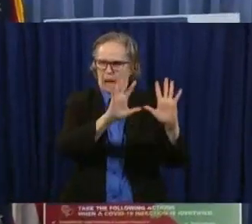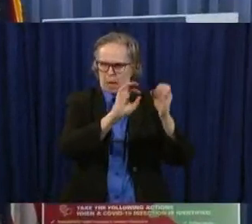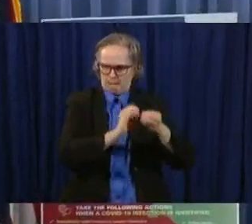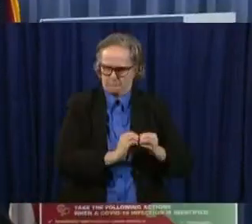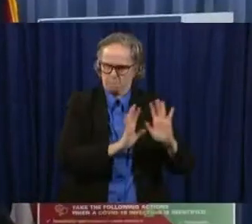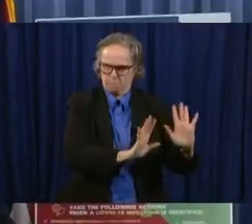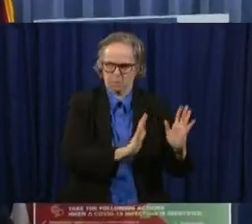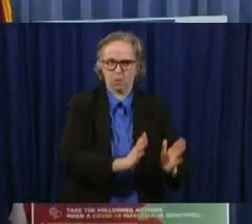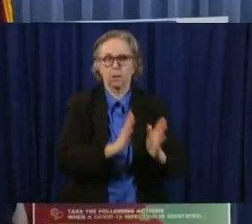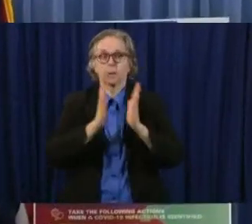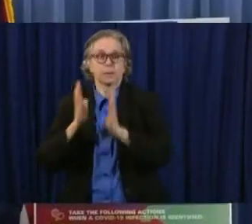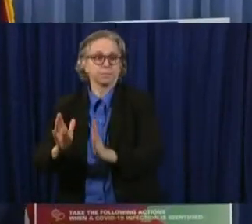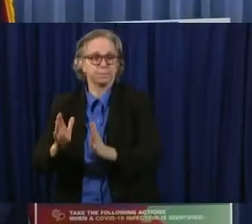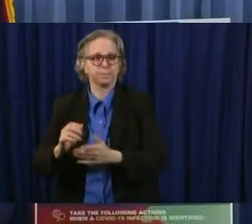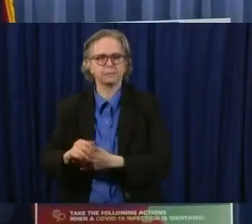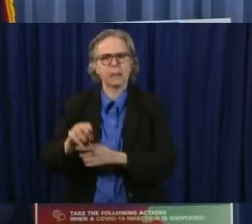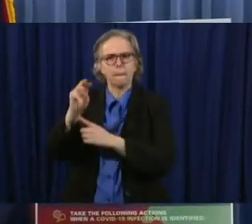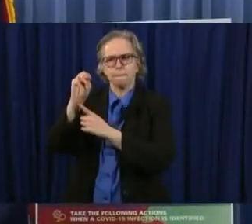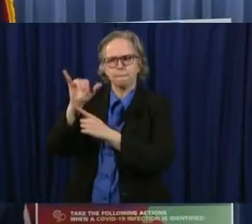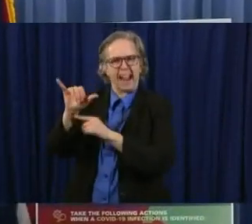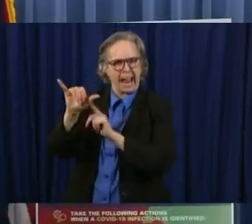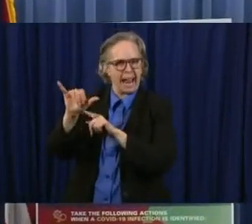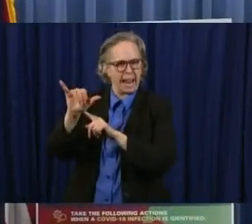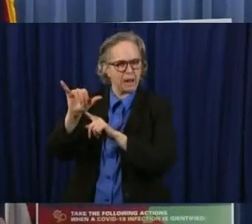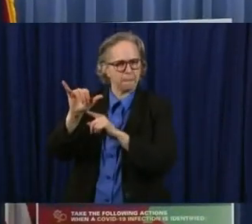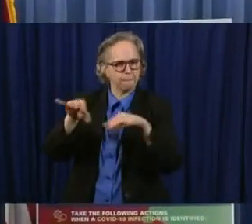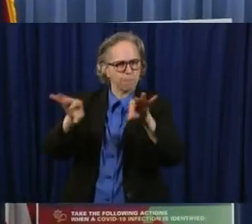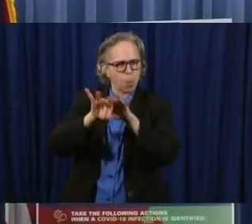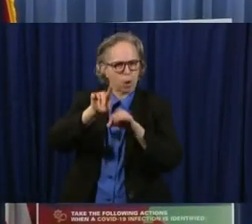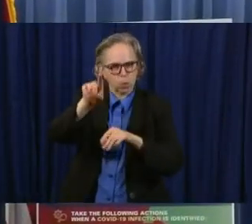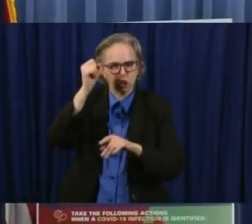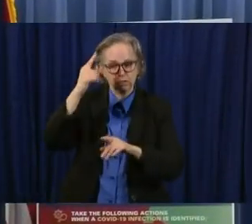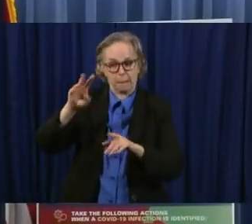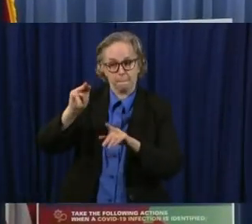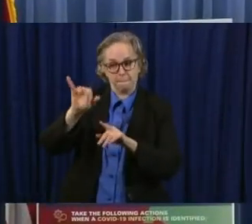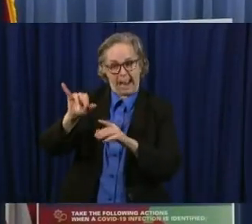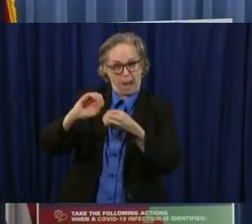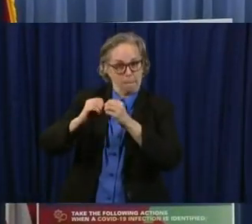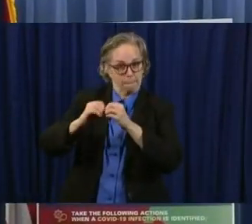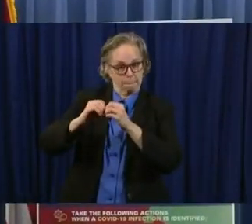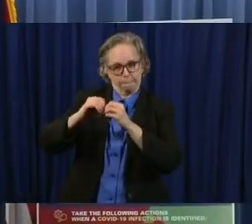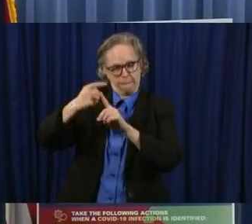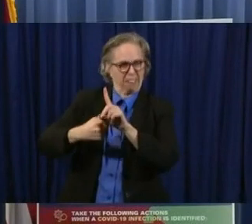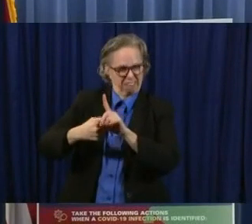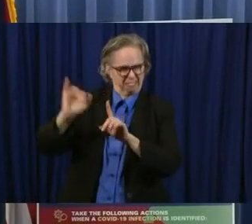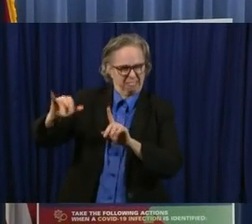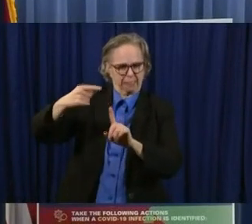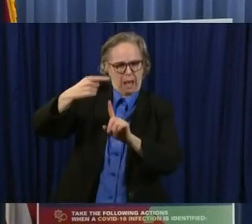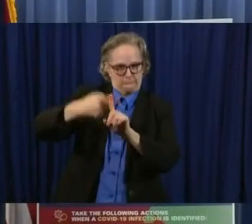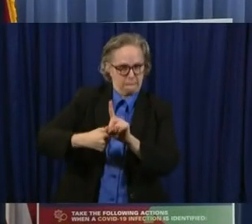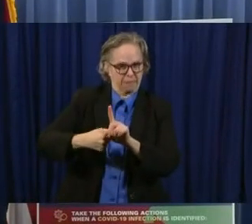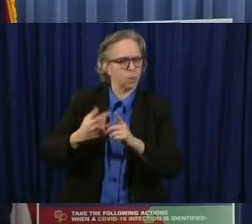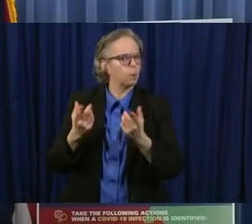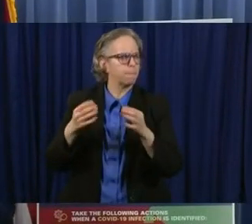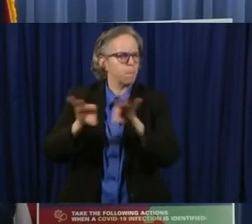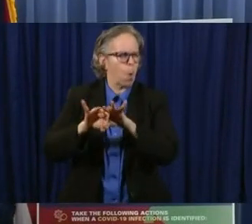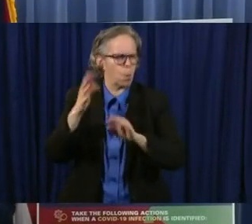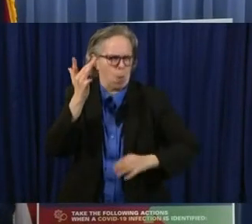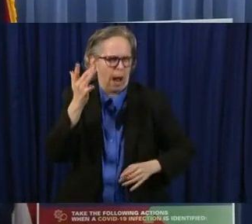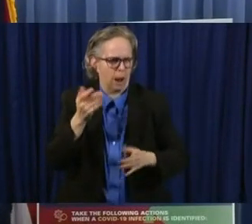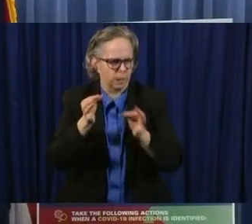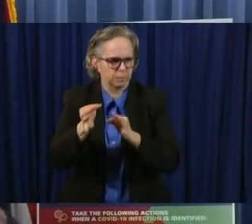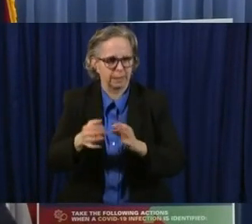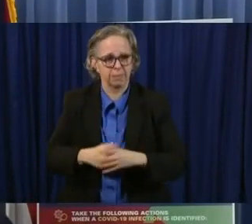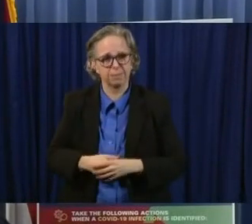is a crucial month. We needed to fight this virus. Two additional things